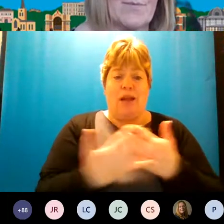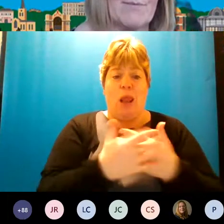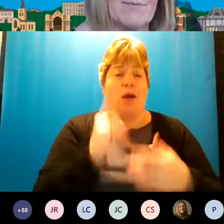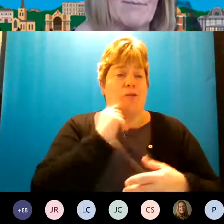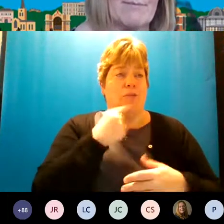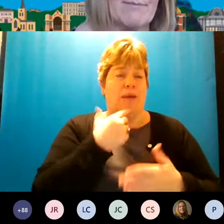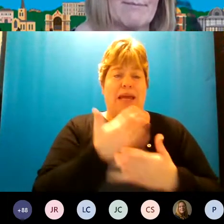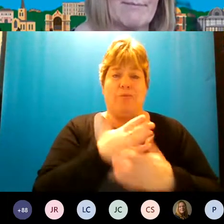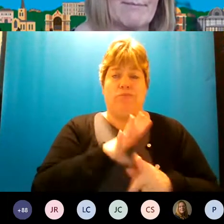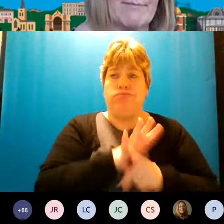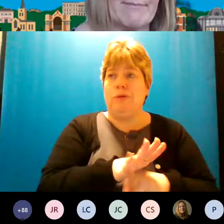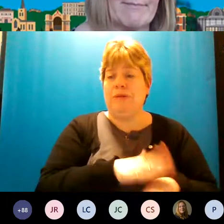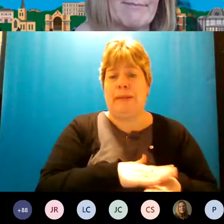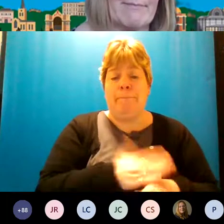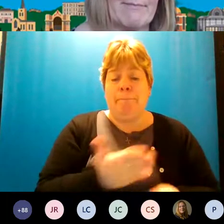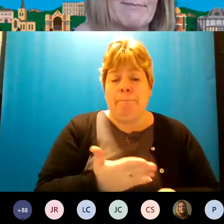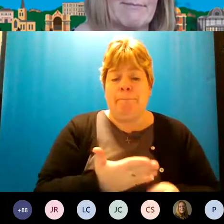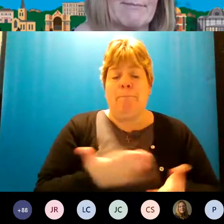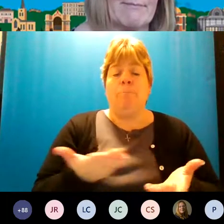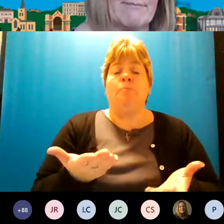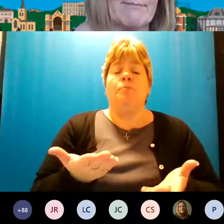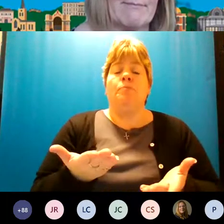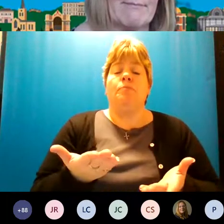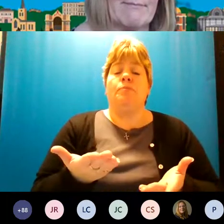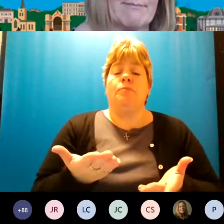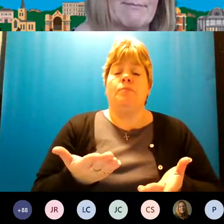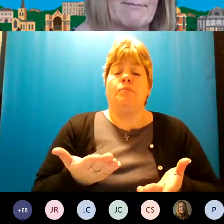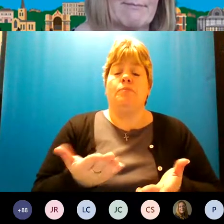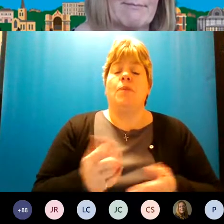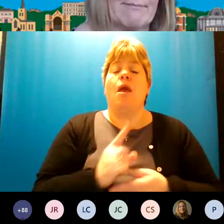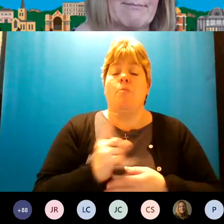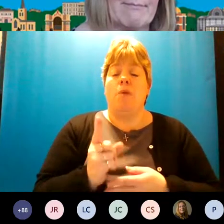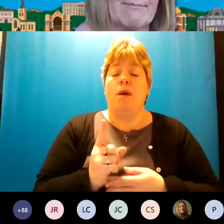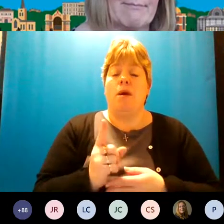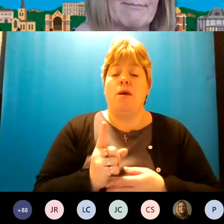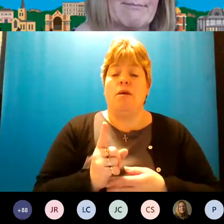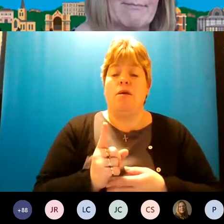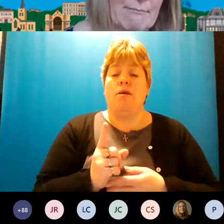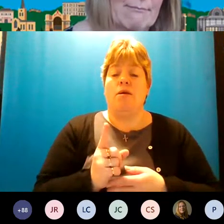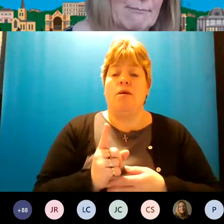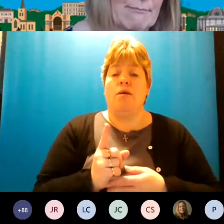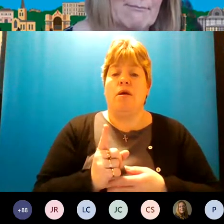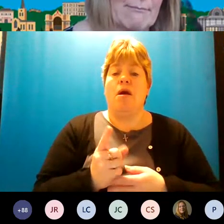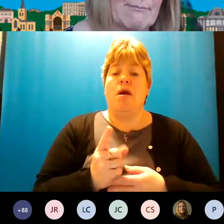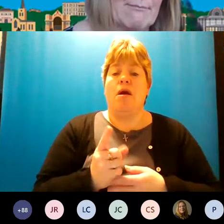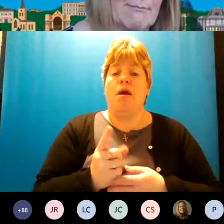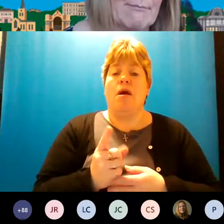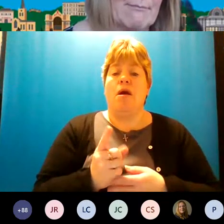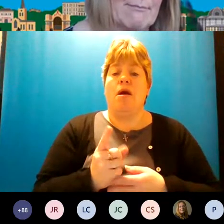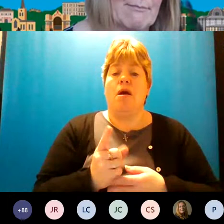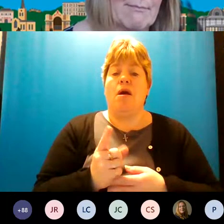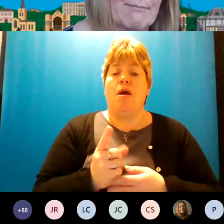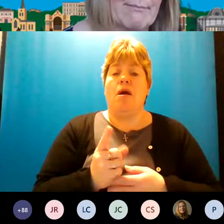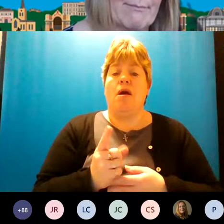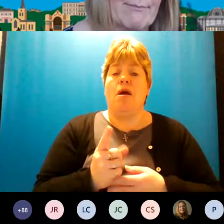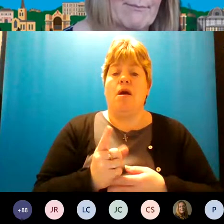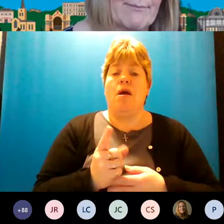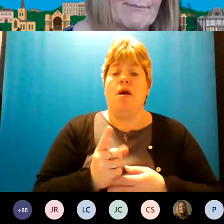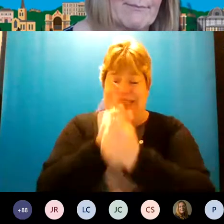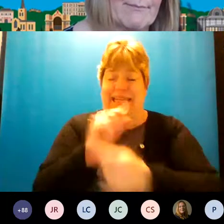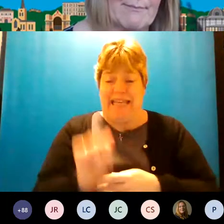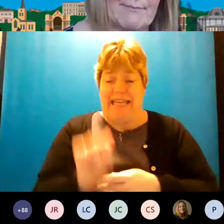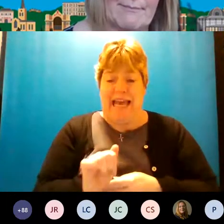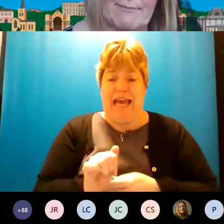very pushed with this um and but there are children are being seen i think you know as